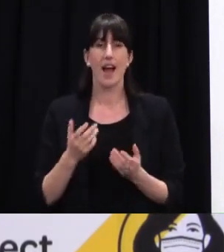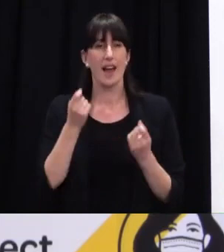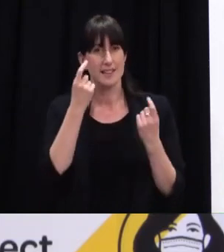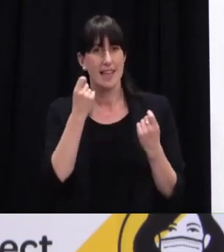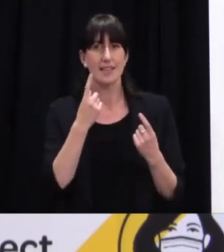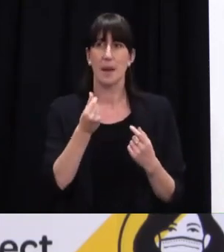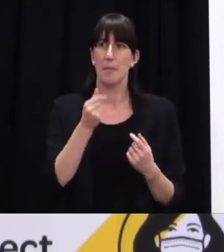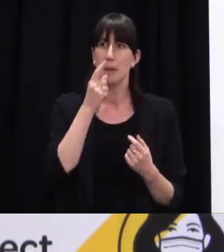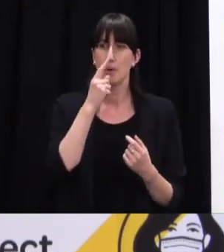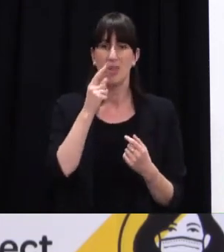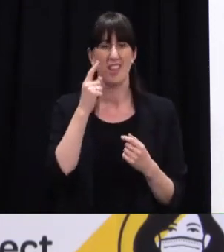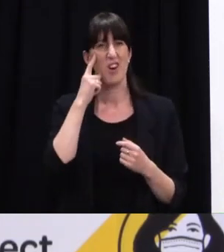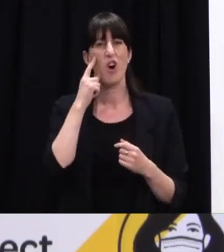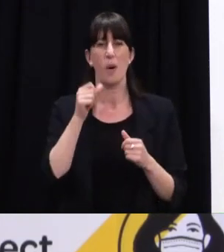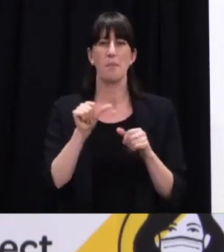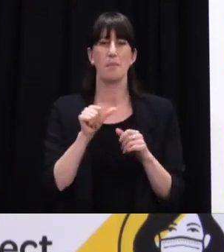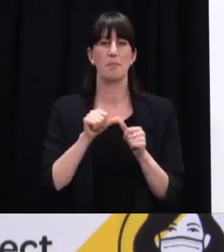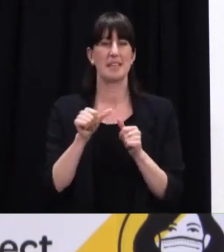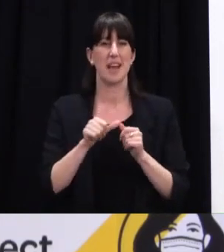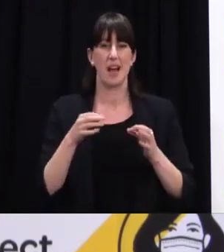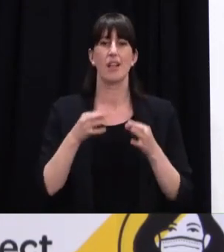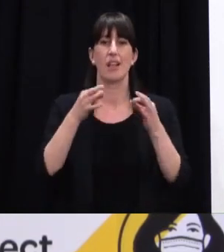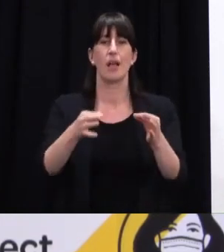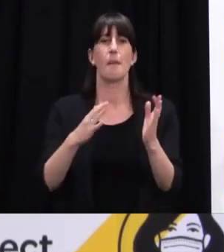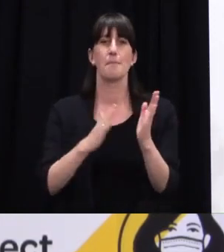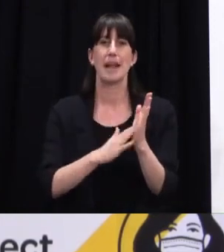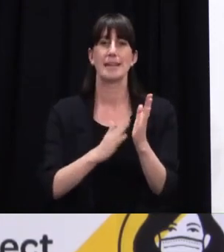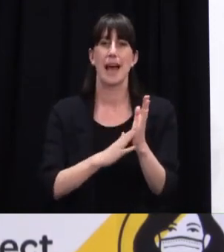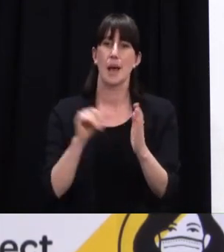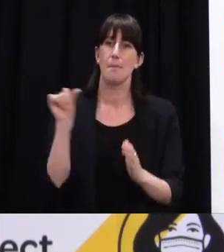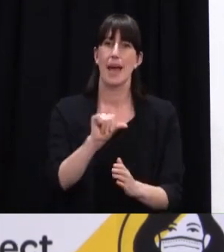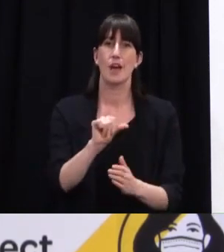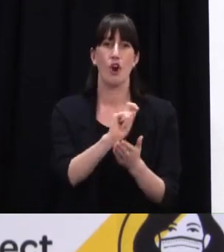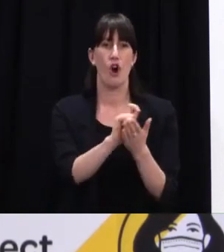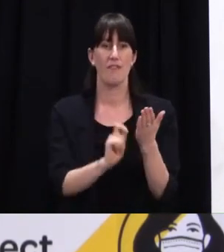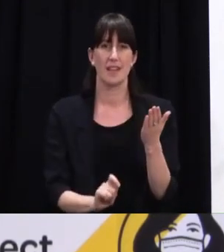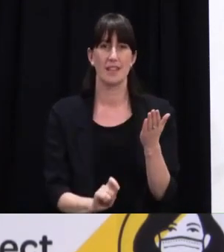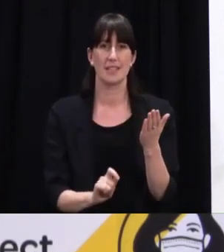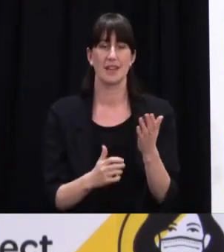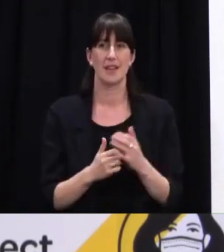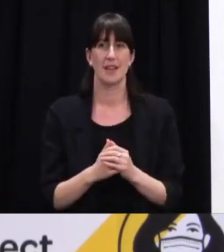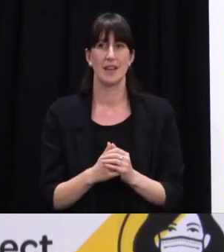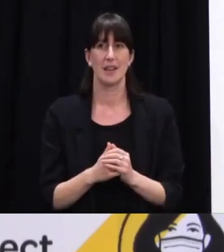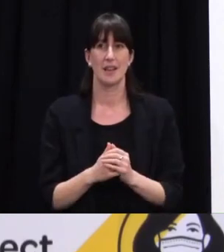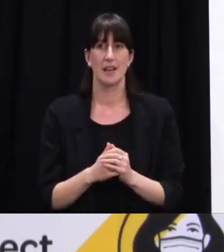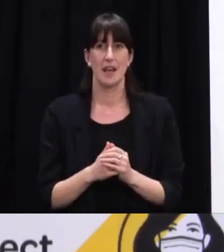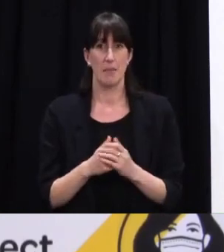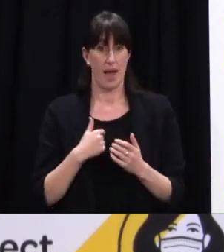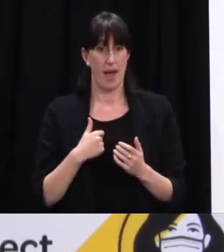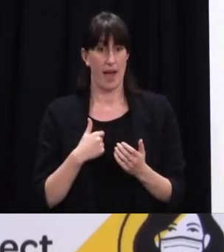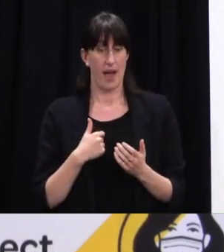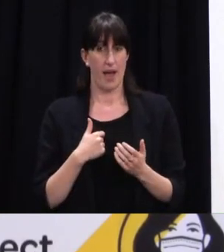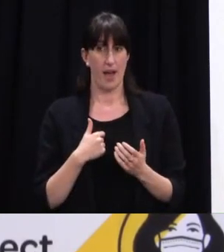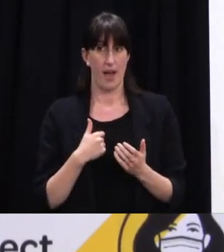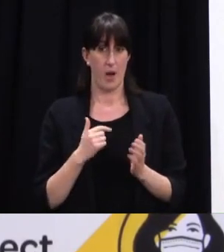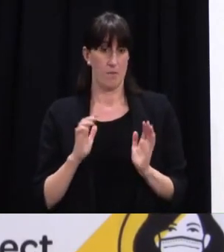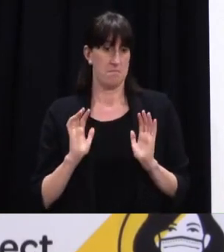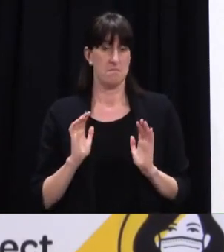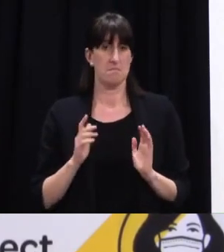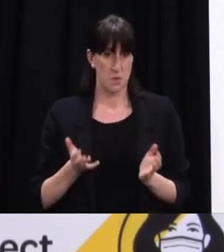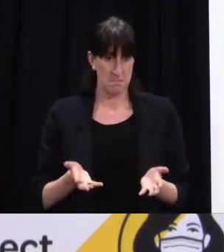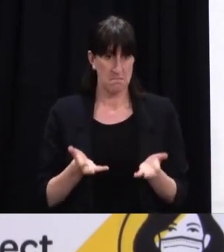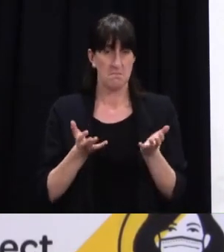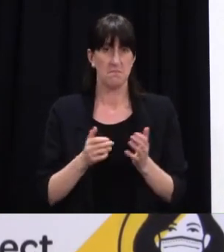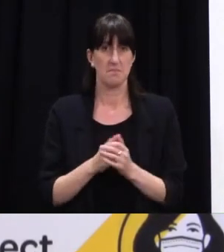on a Monday and bringing people back with their guidelines but that has often been our foraging but